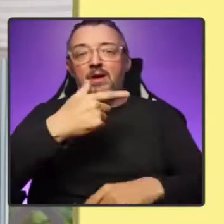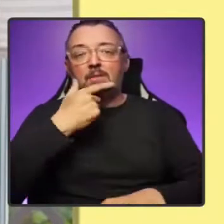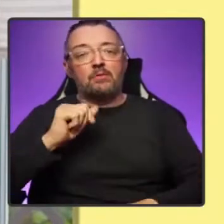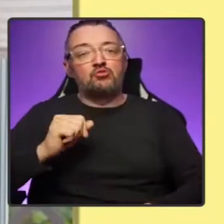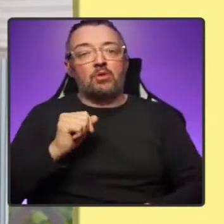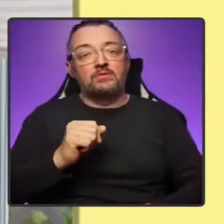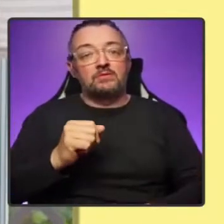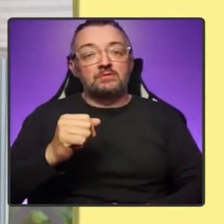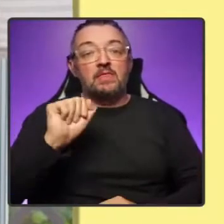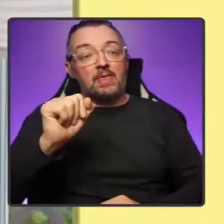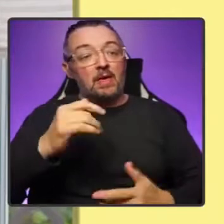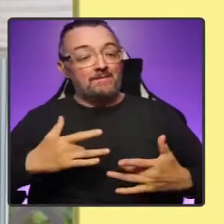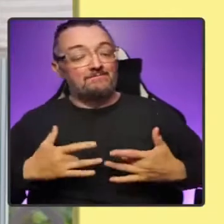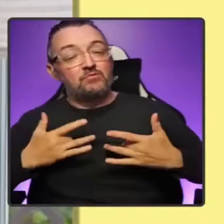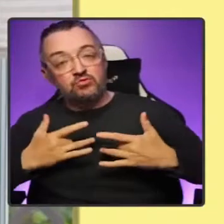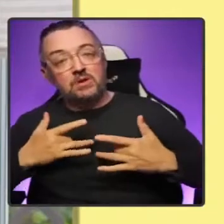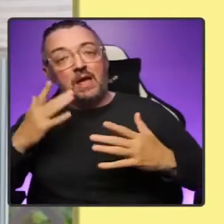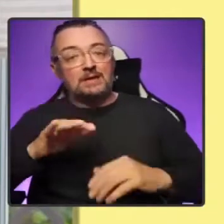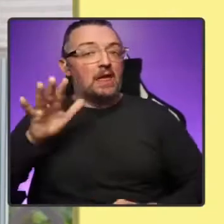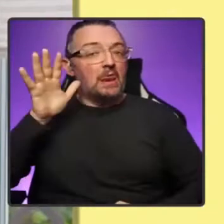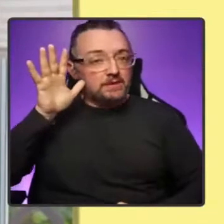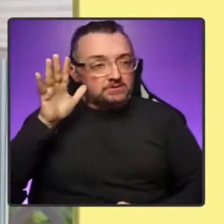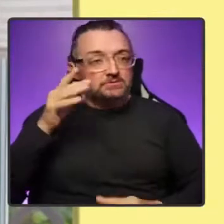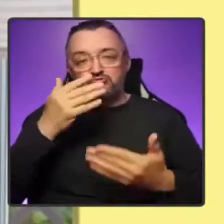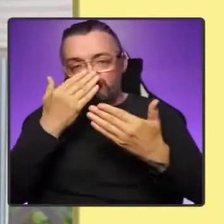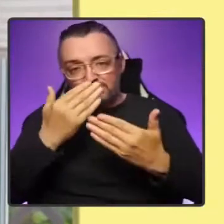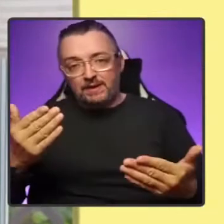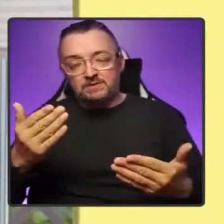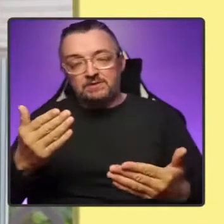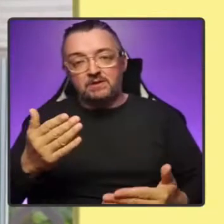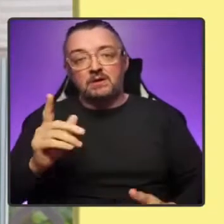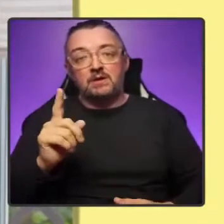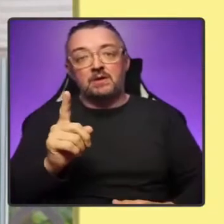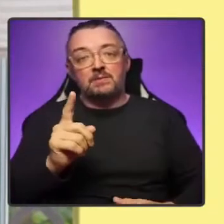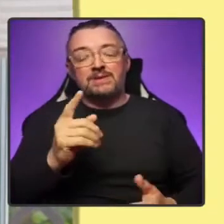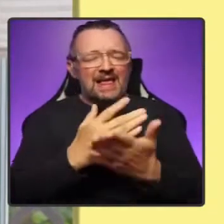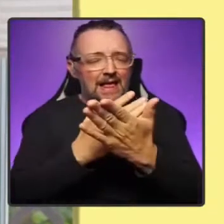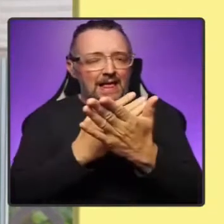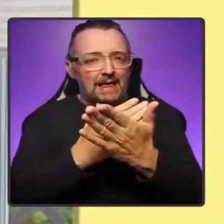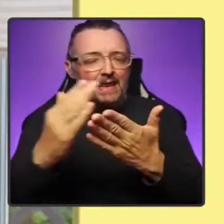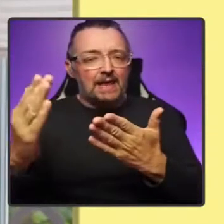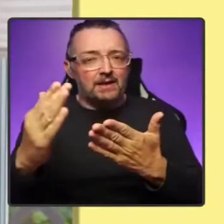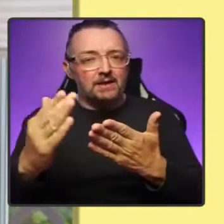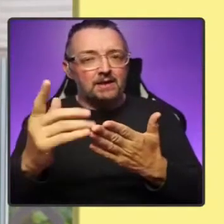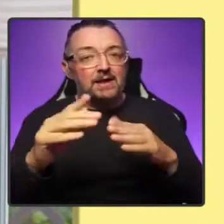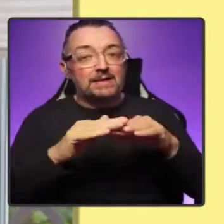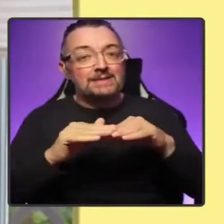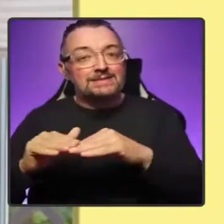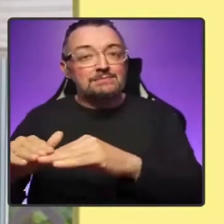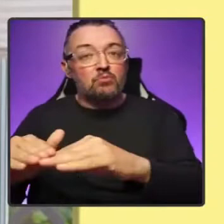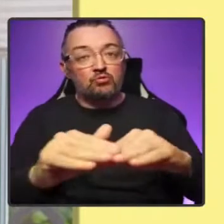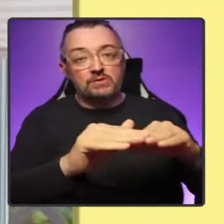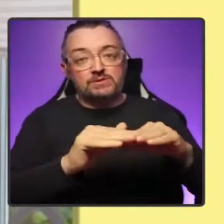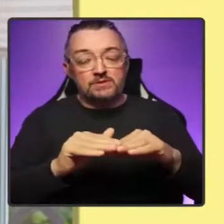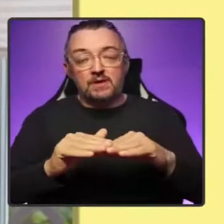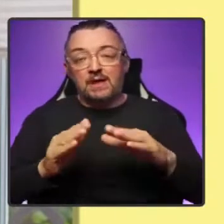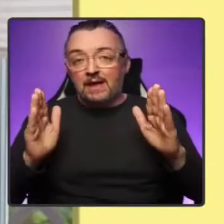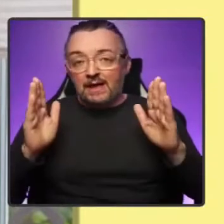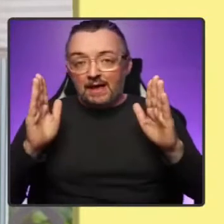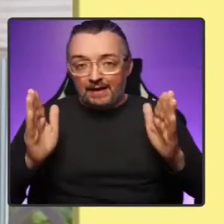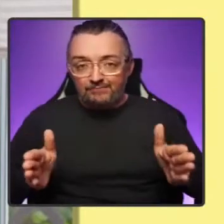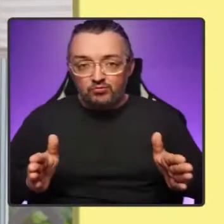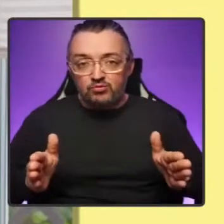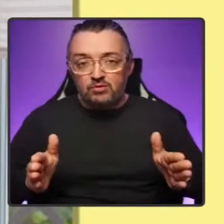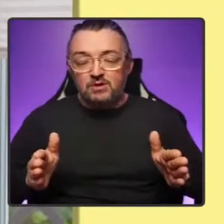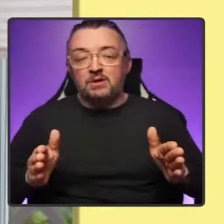and respected. But this much is clear. Democracy must and democracy will prevail.